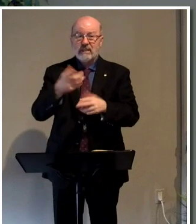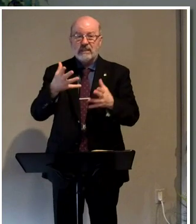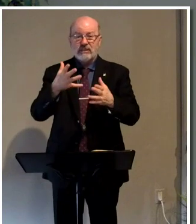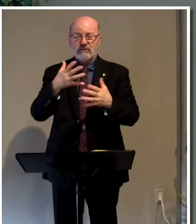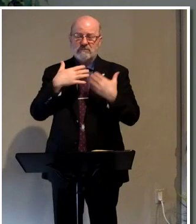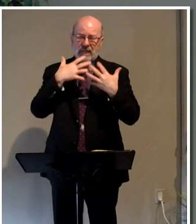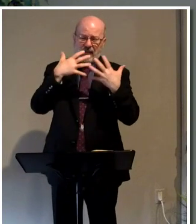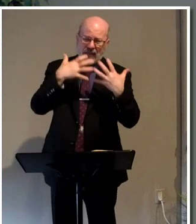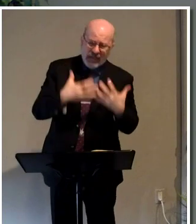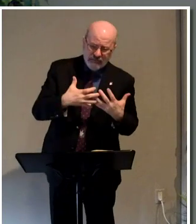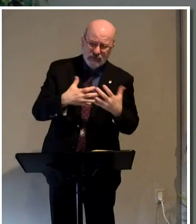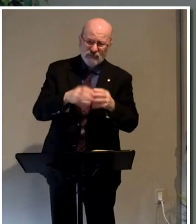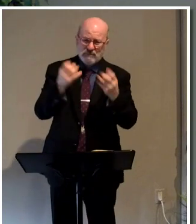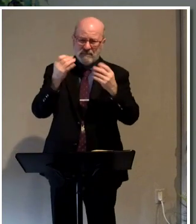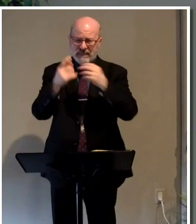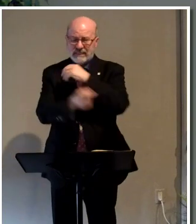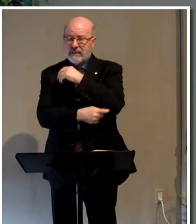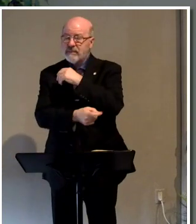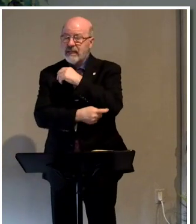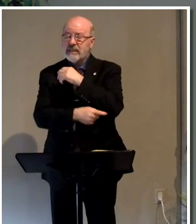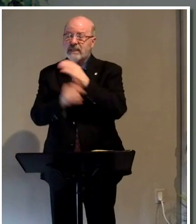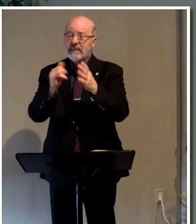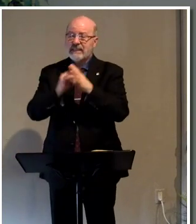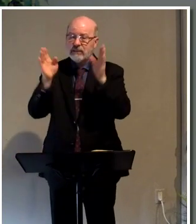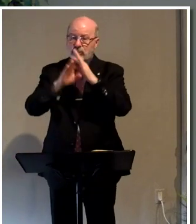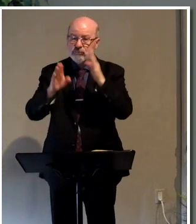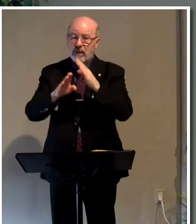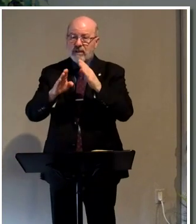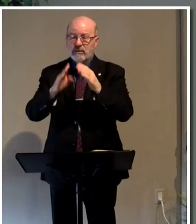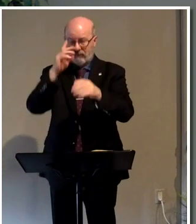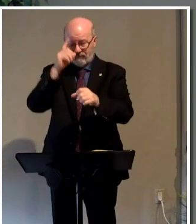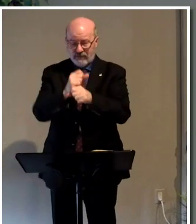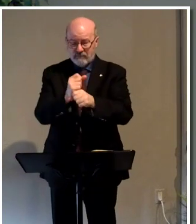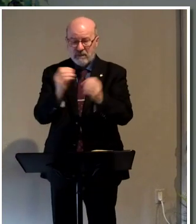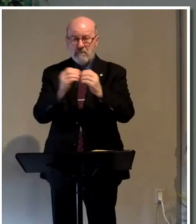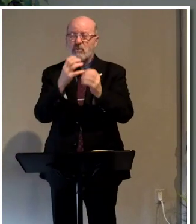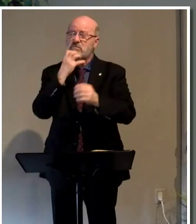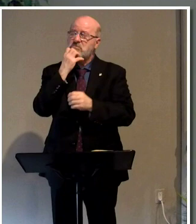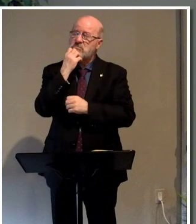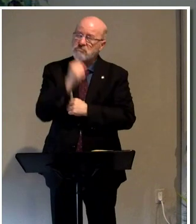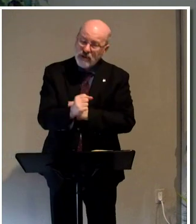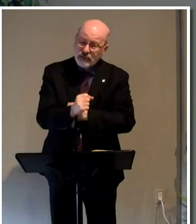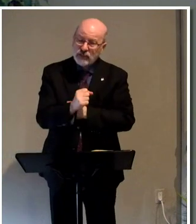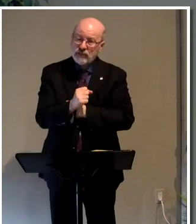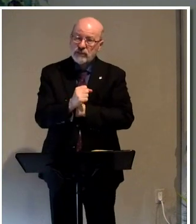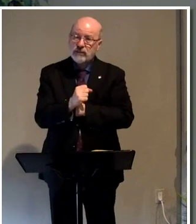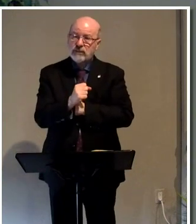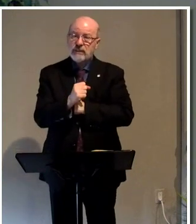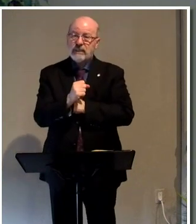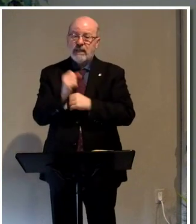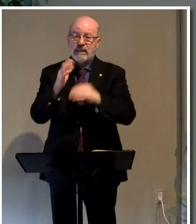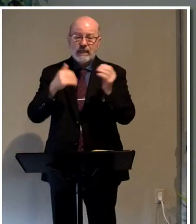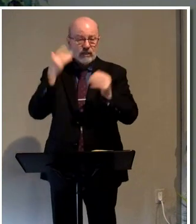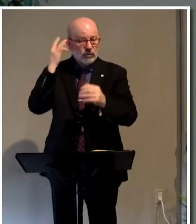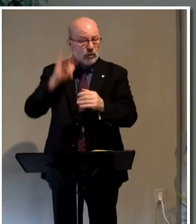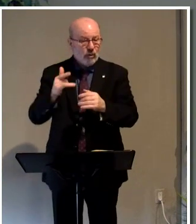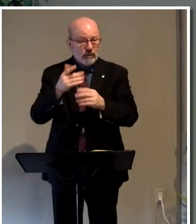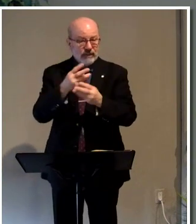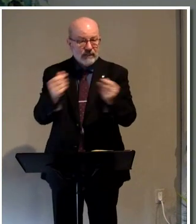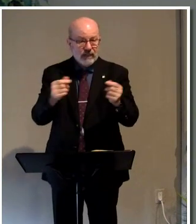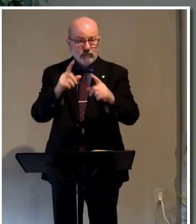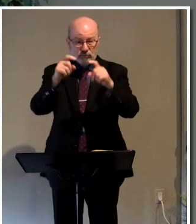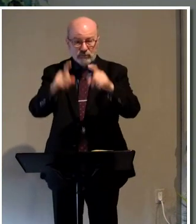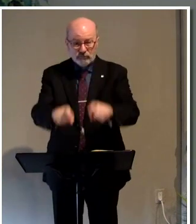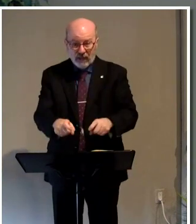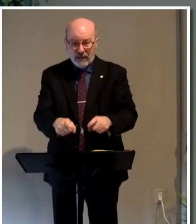heaviness through manifold temptations. That the trial of your faith be much more precious than of gold that perisheth, though it be tried with fire,